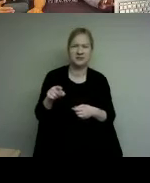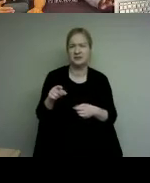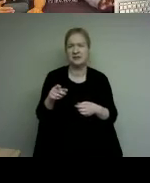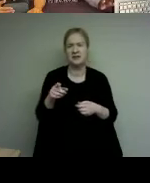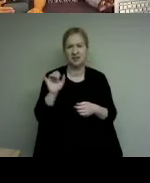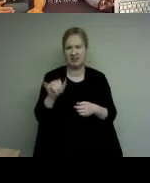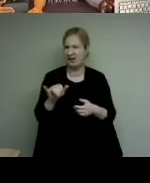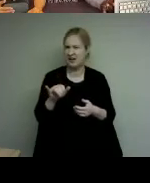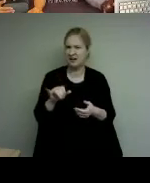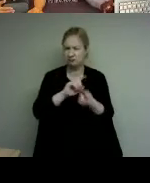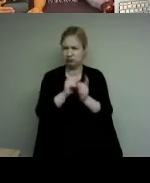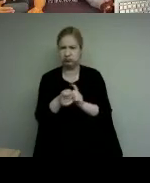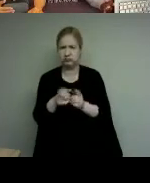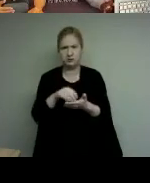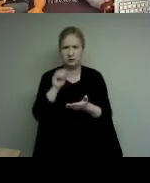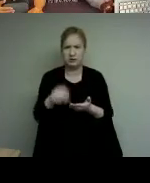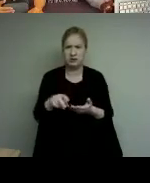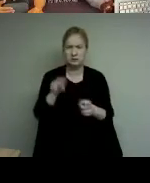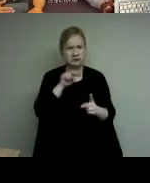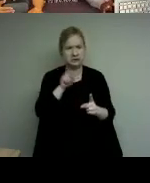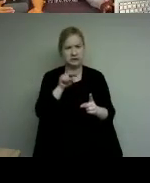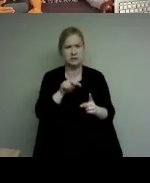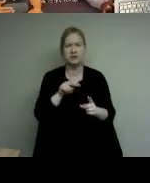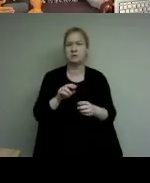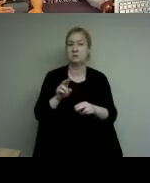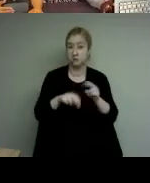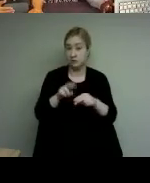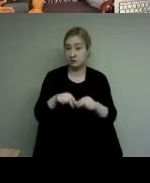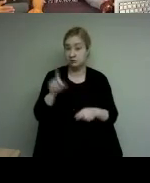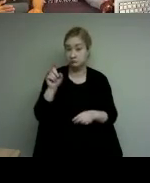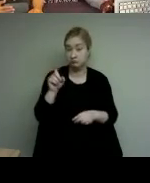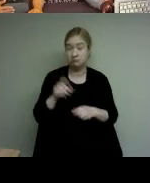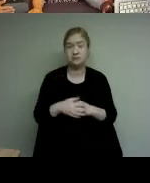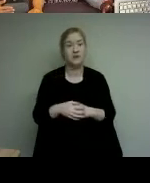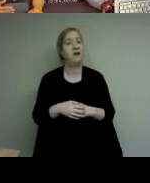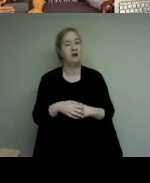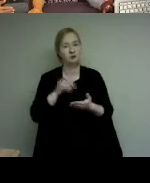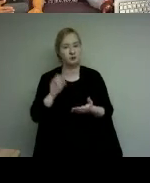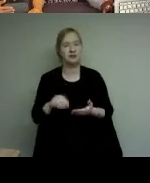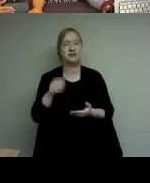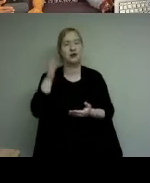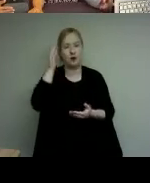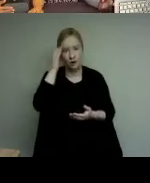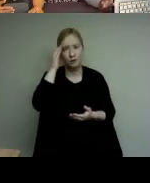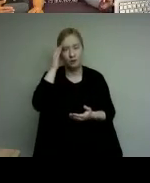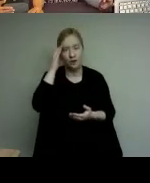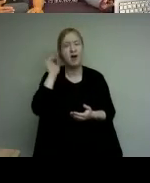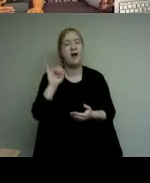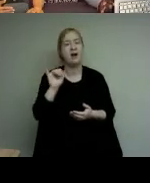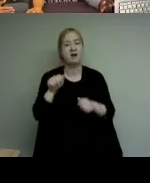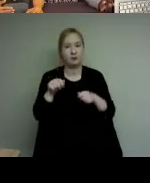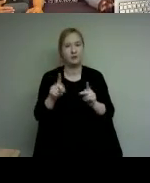construction she replied the students now know there is high need for constructing trade and would share